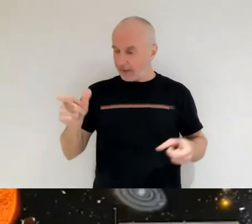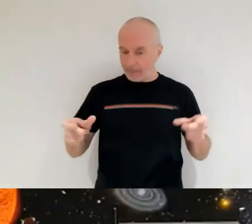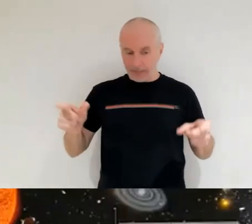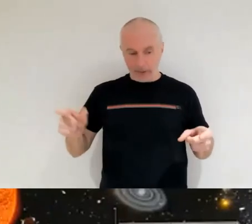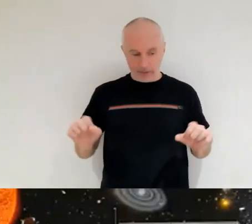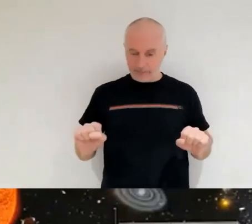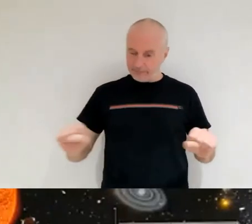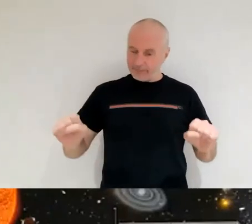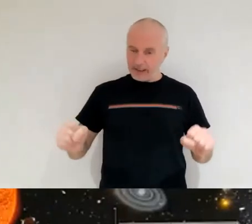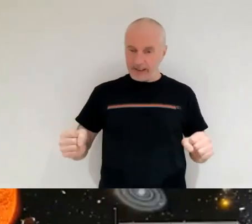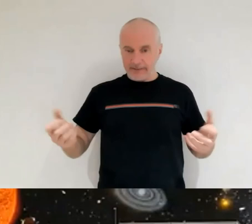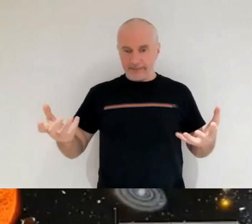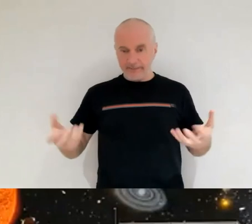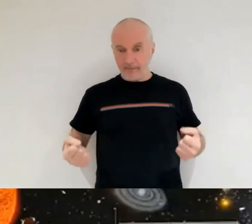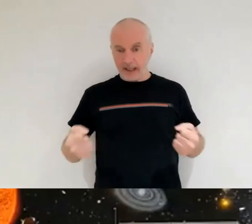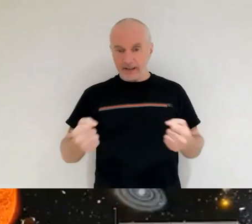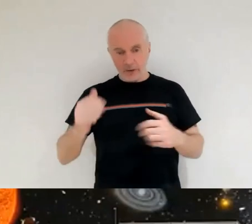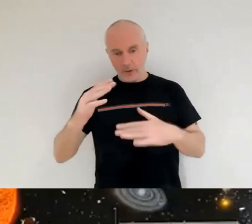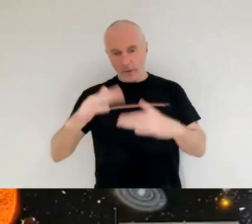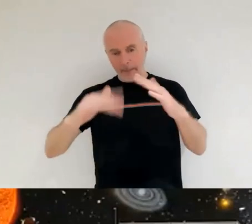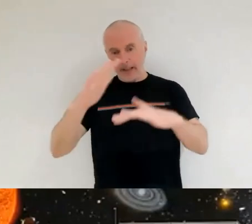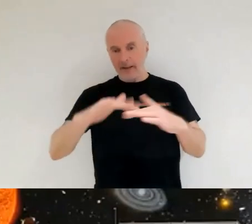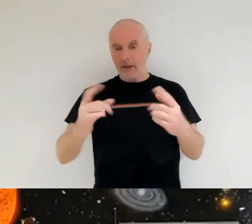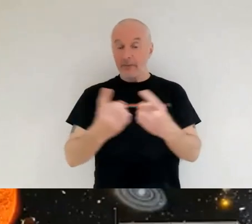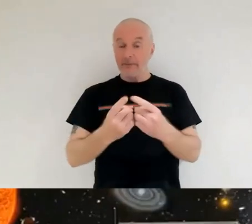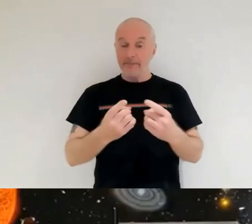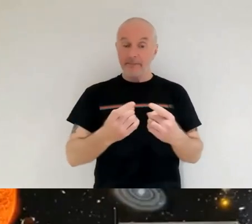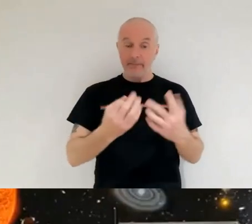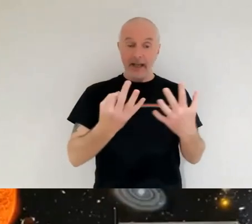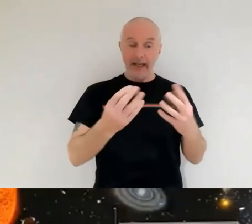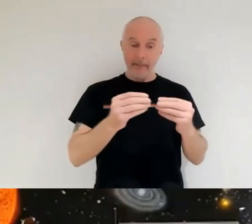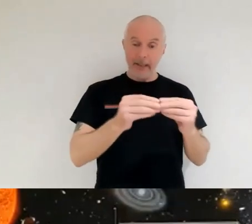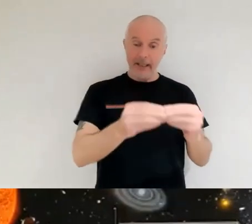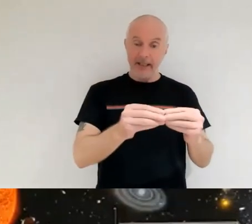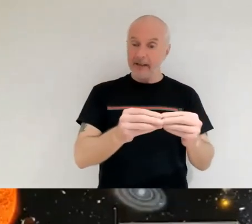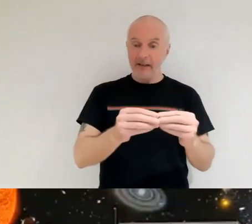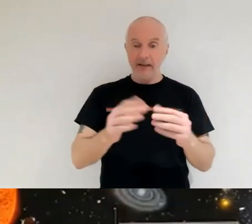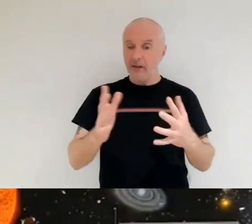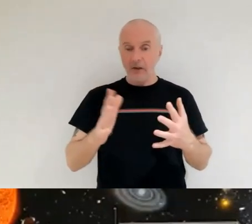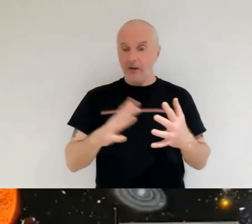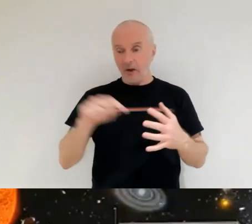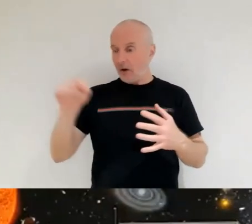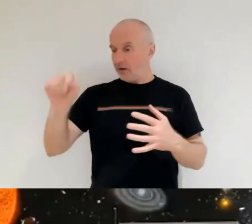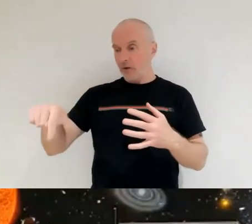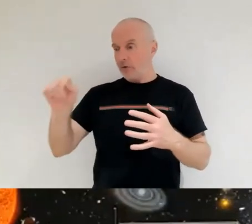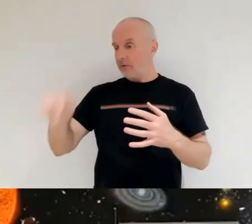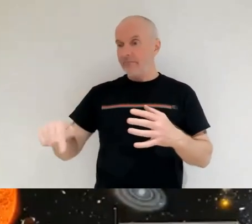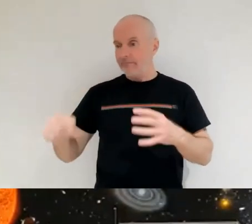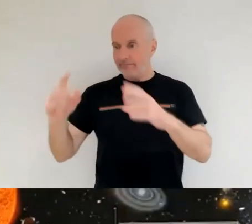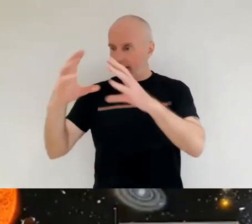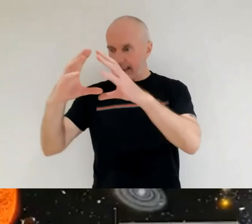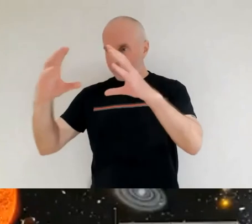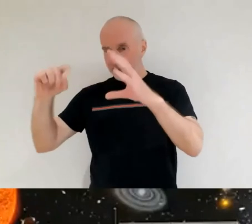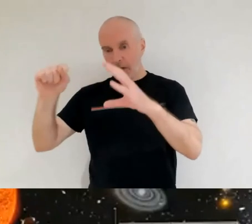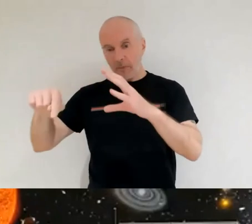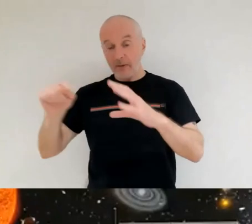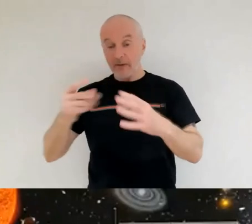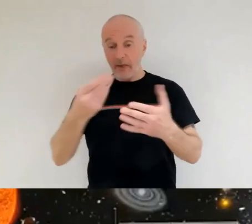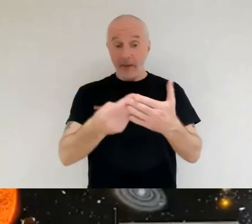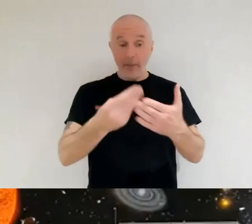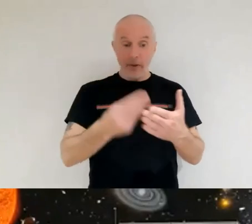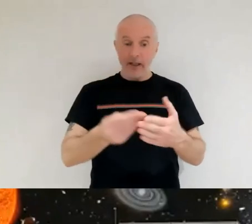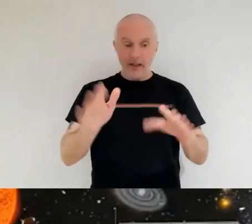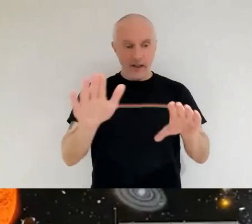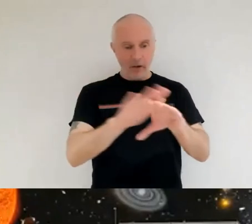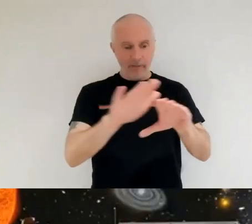so that's that's the first thing is that eight million has not been spent just on that telescope that eight eight billion